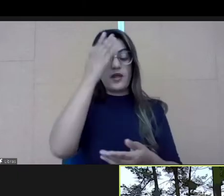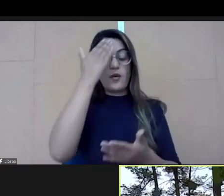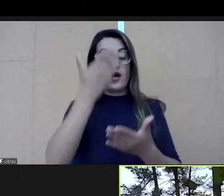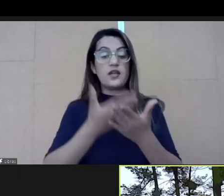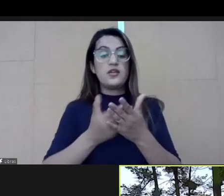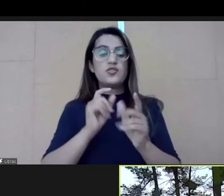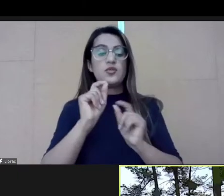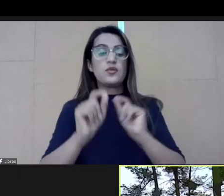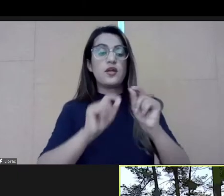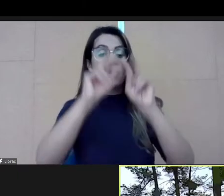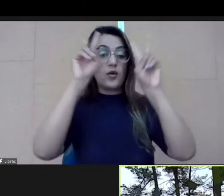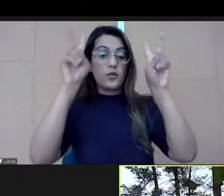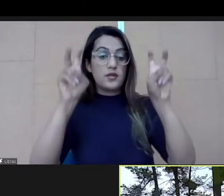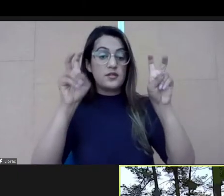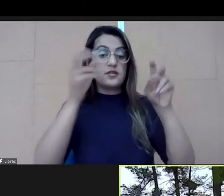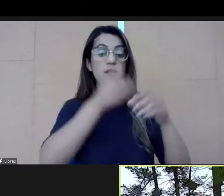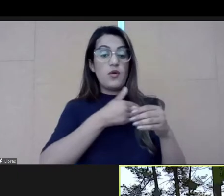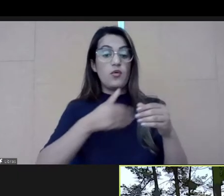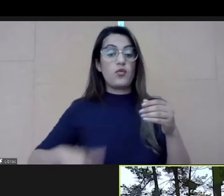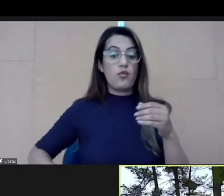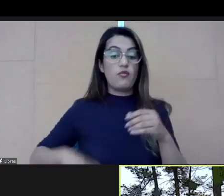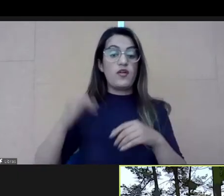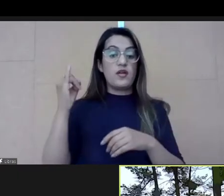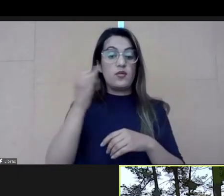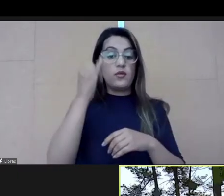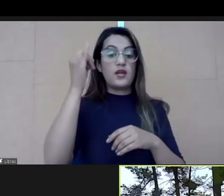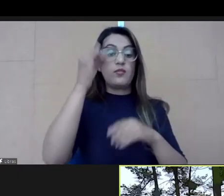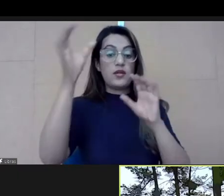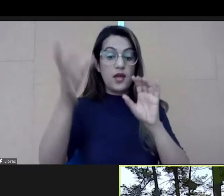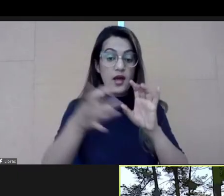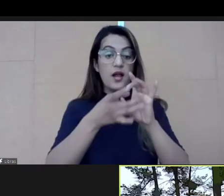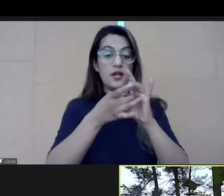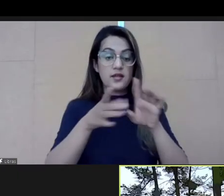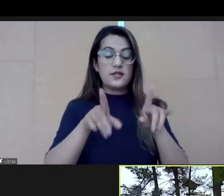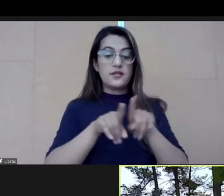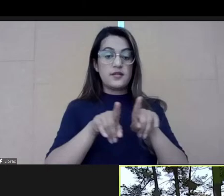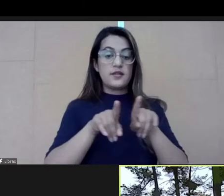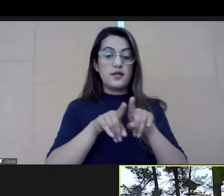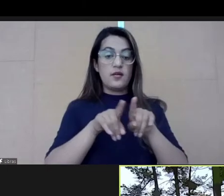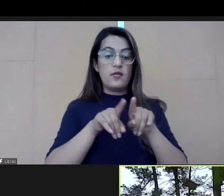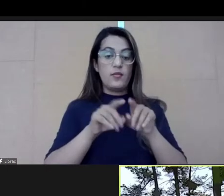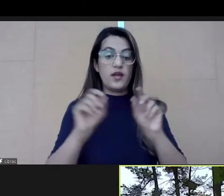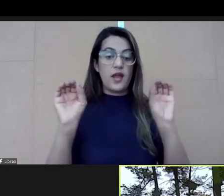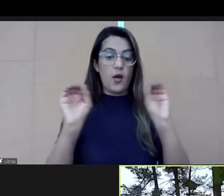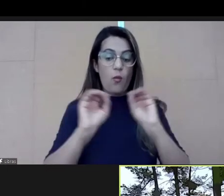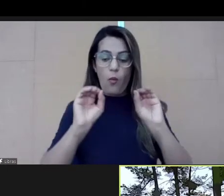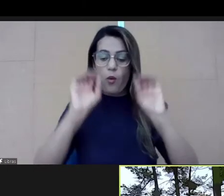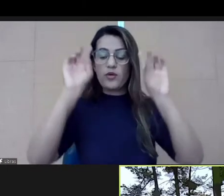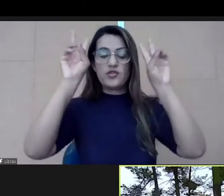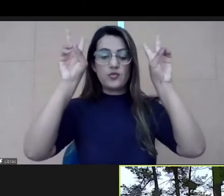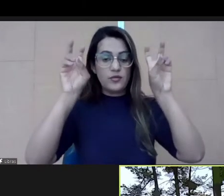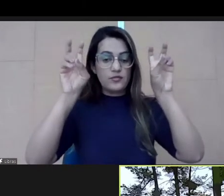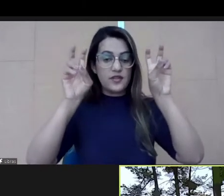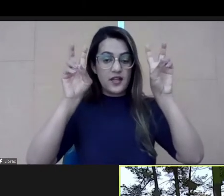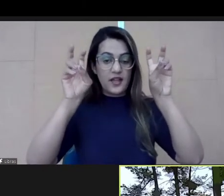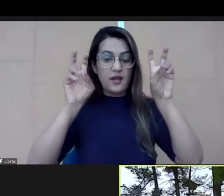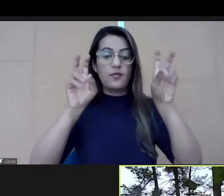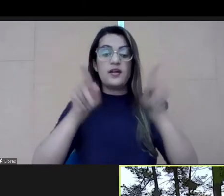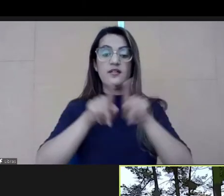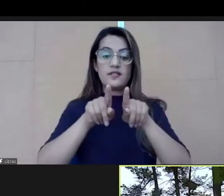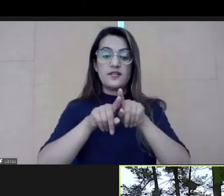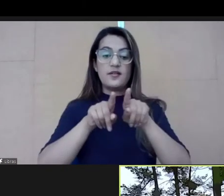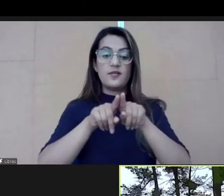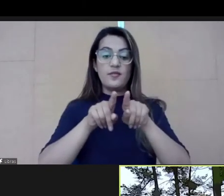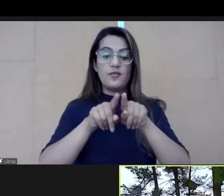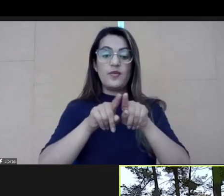it is a good time to be a public servant, and it is a good time to be a public servant leader. And let's see if you agree.